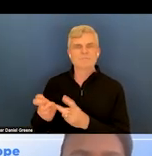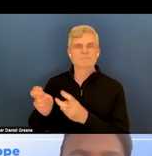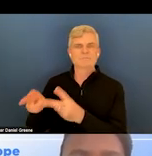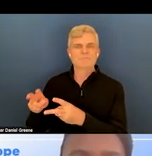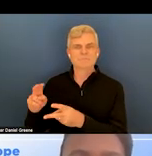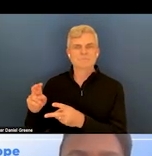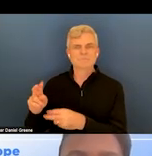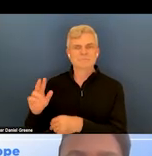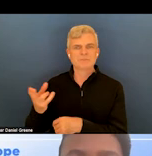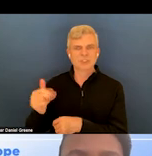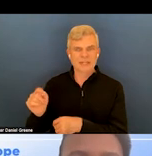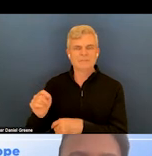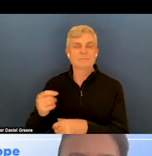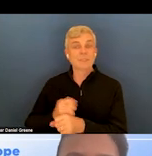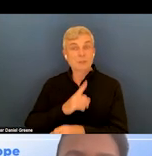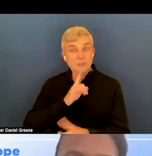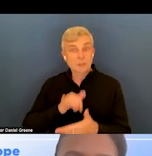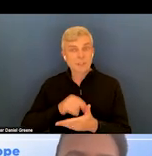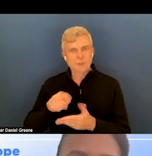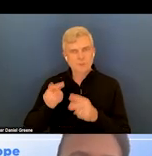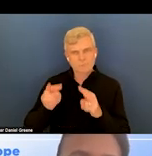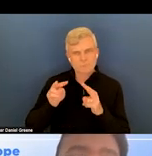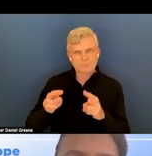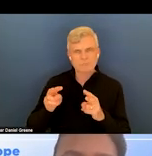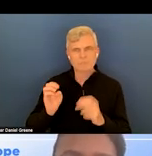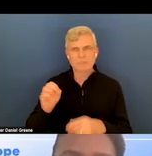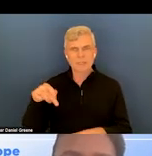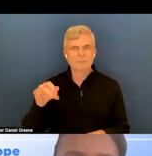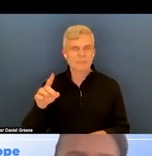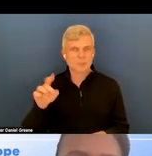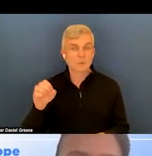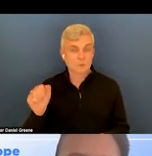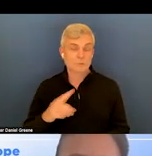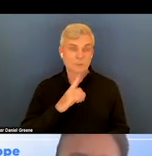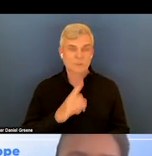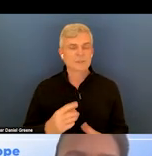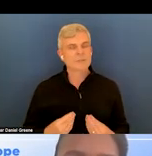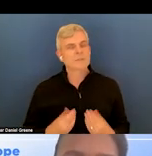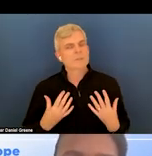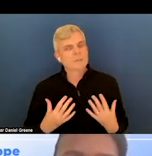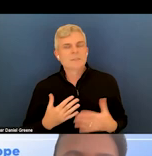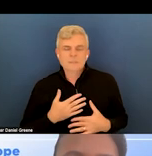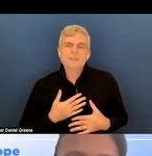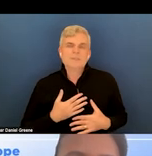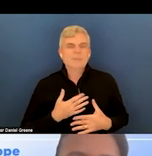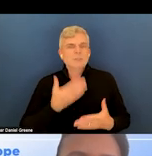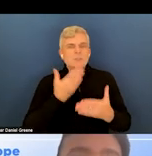going to update on So we're going update